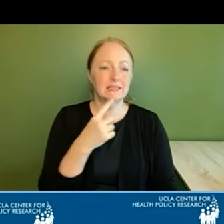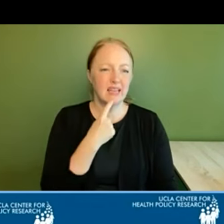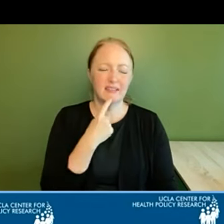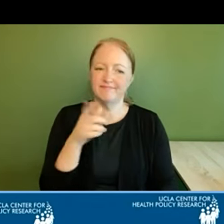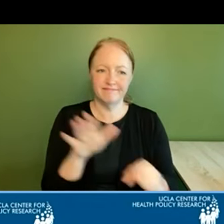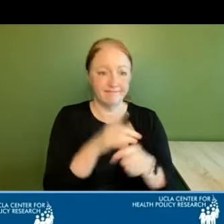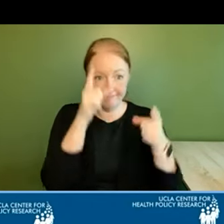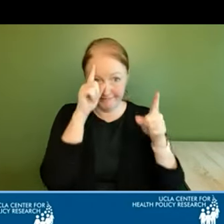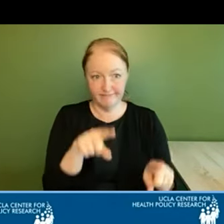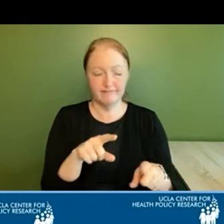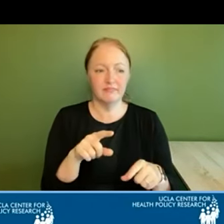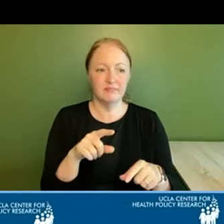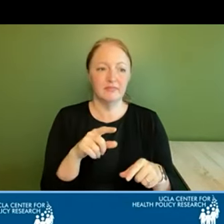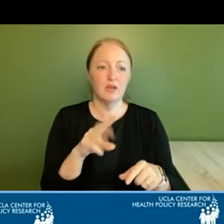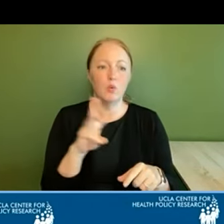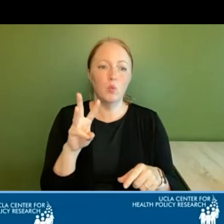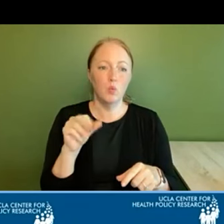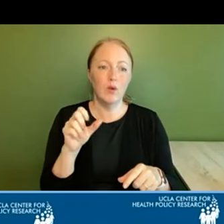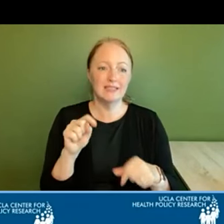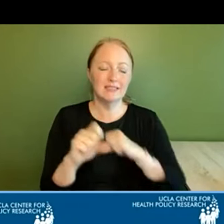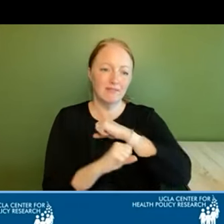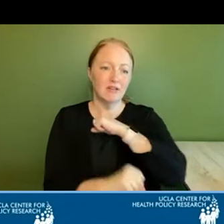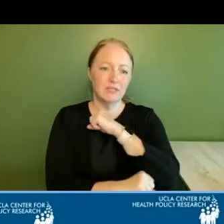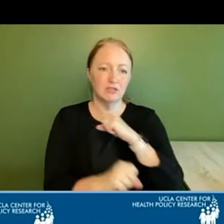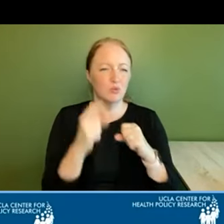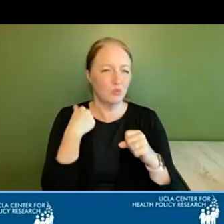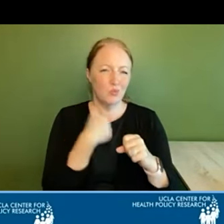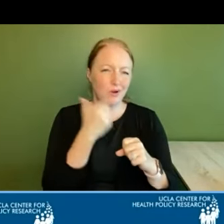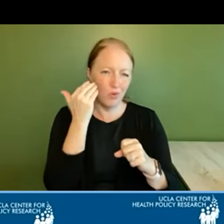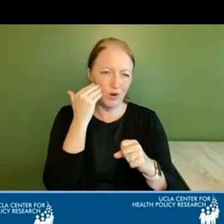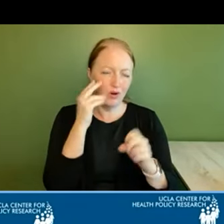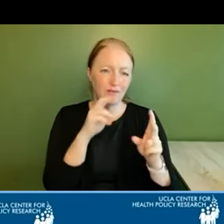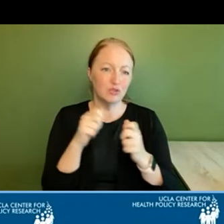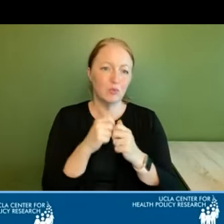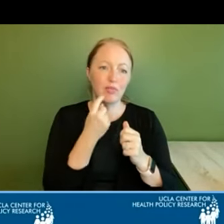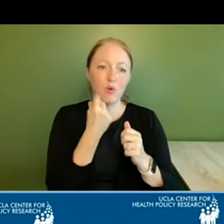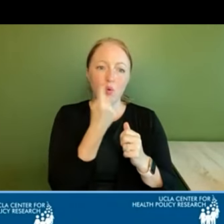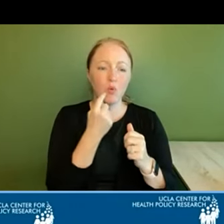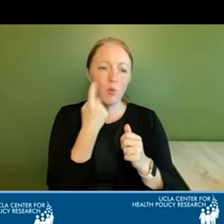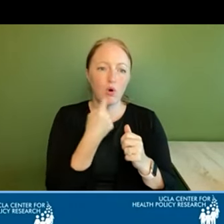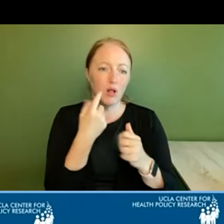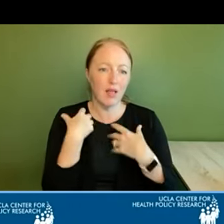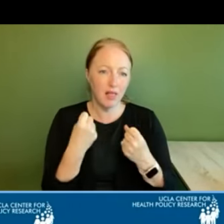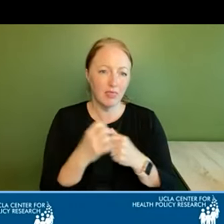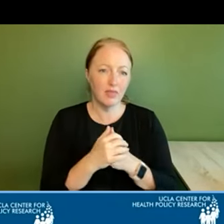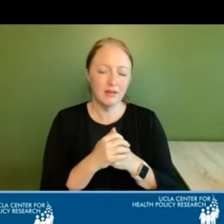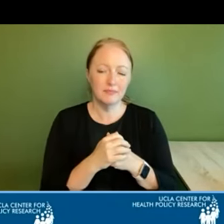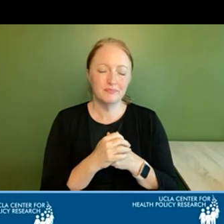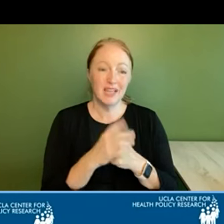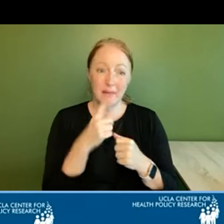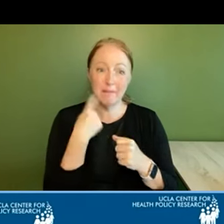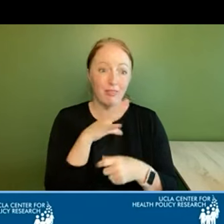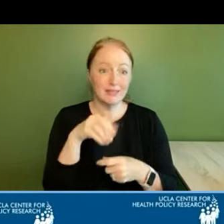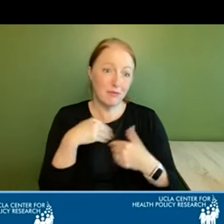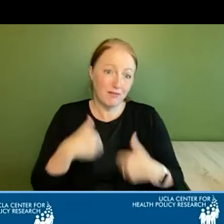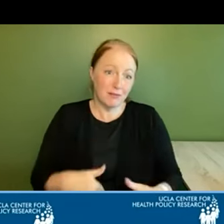at the west foundation we are very aware of the the issues around oral health and for sure we believe that the mouth is part of the